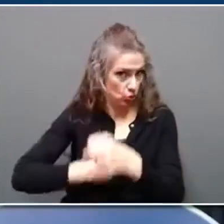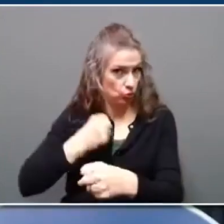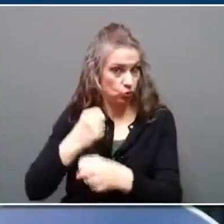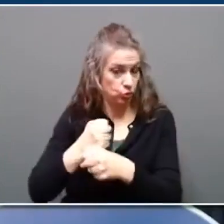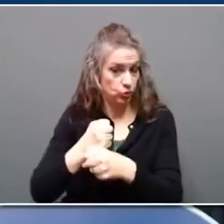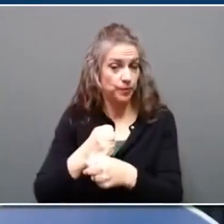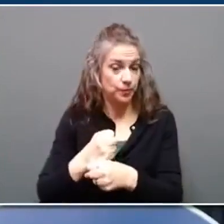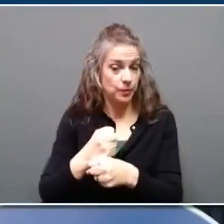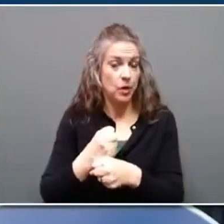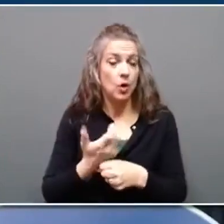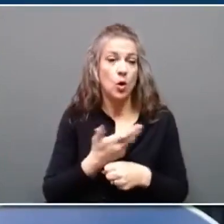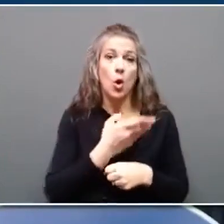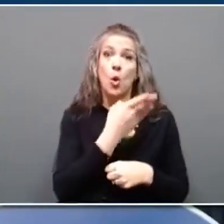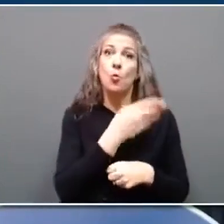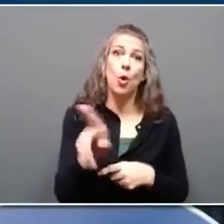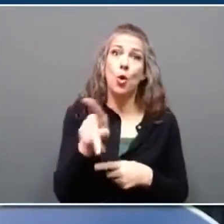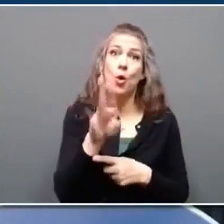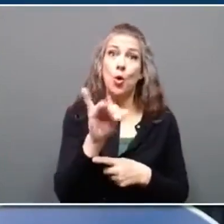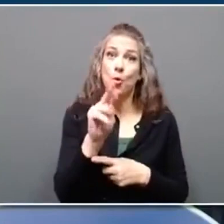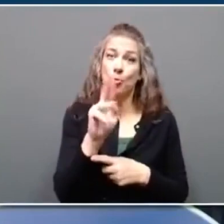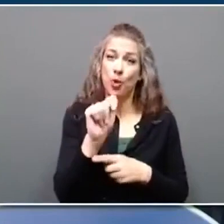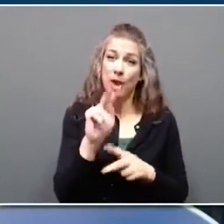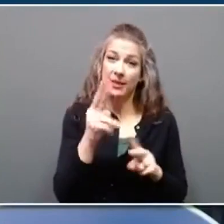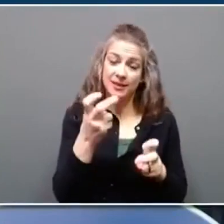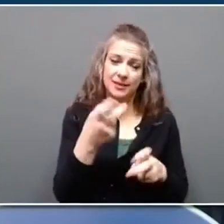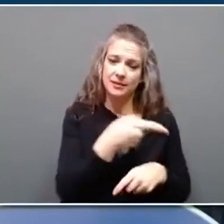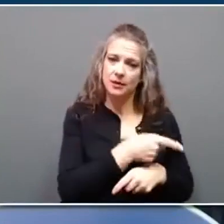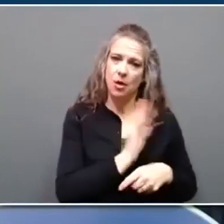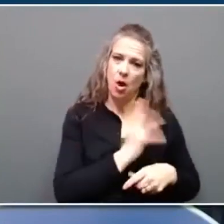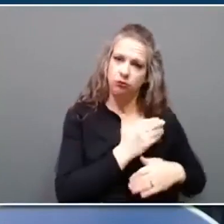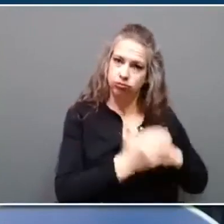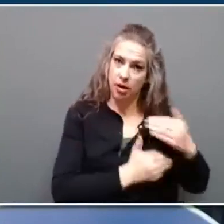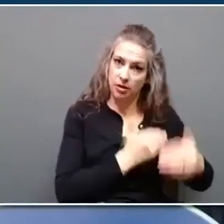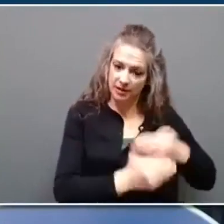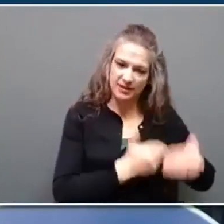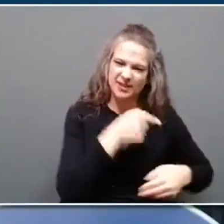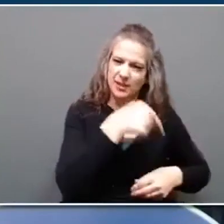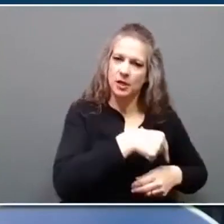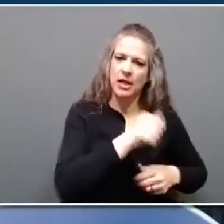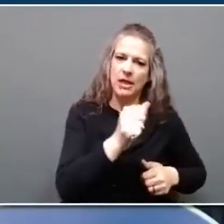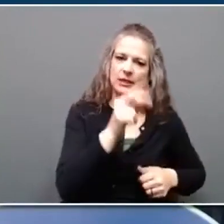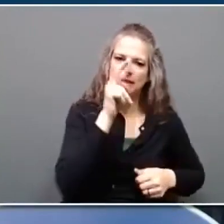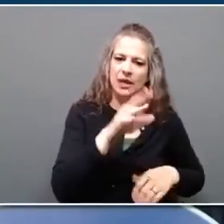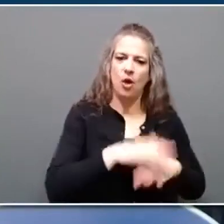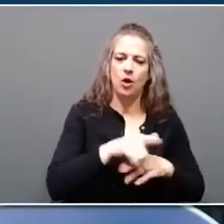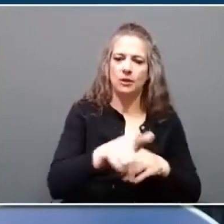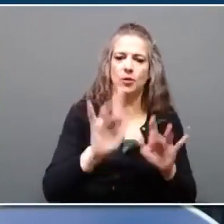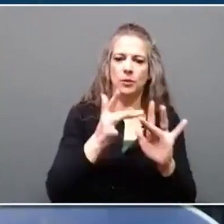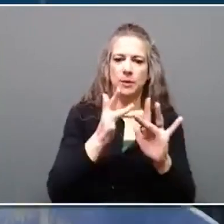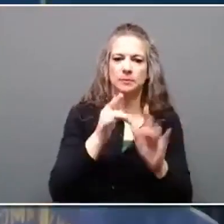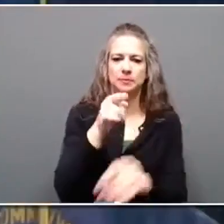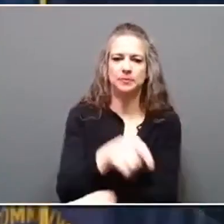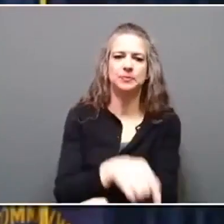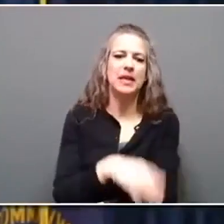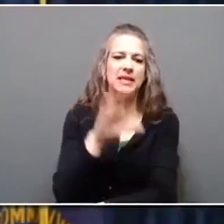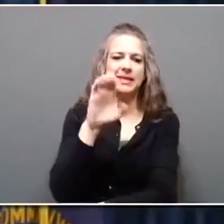at ced.ky.gov slash lp slash blueprint. Before we move on, I want to